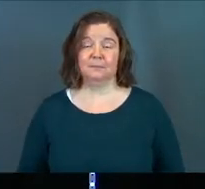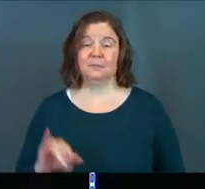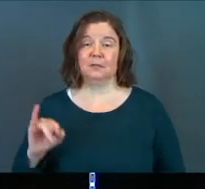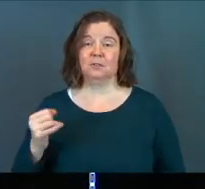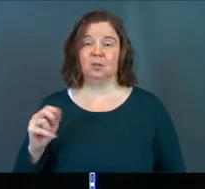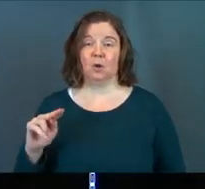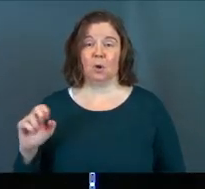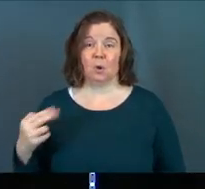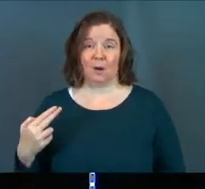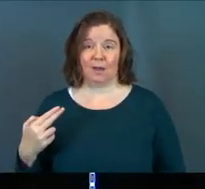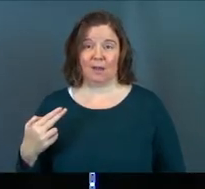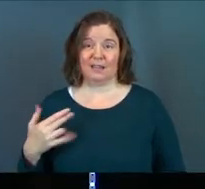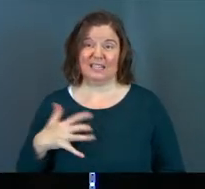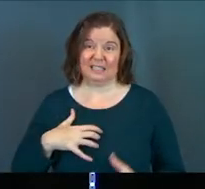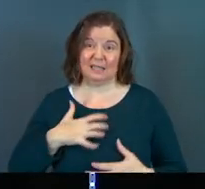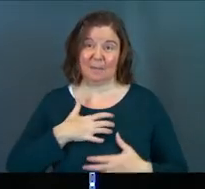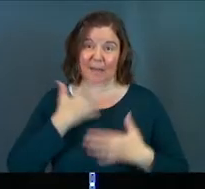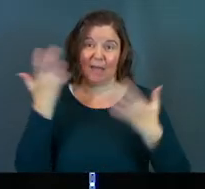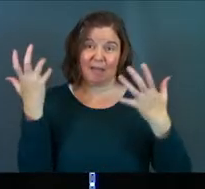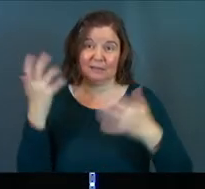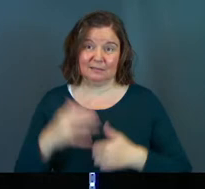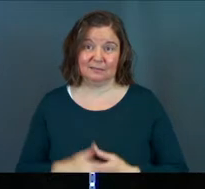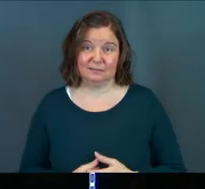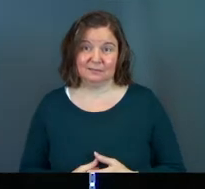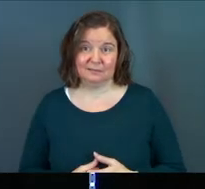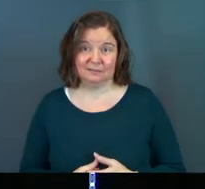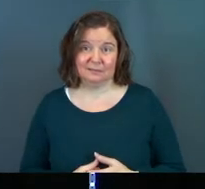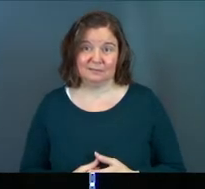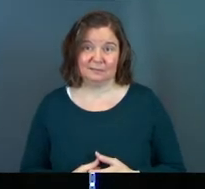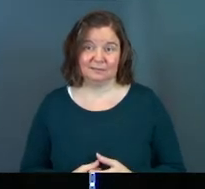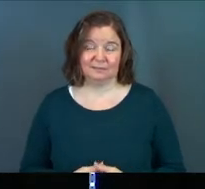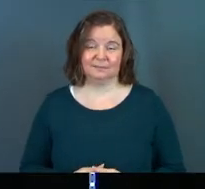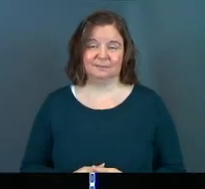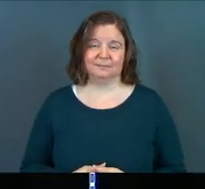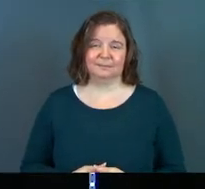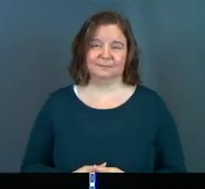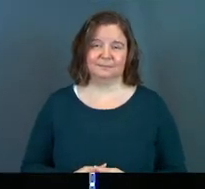Jonah is mad. Jonah is big mad.